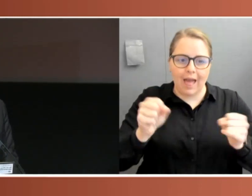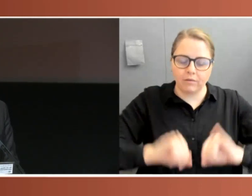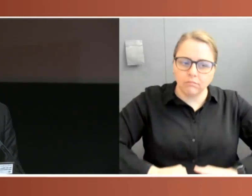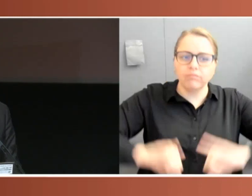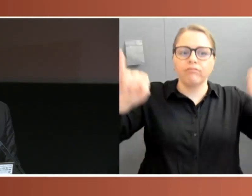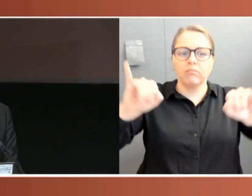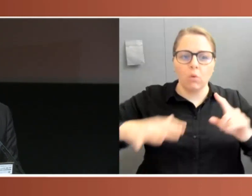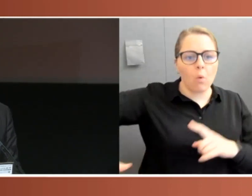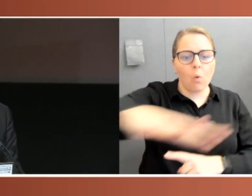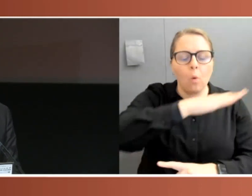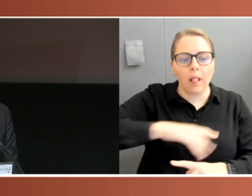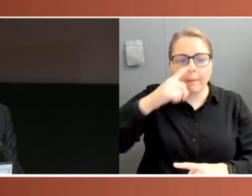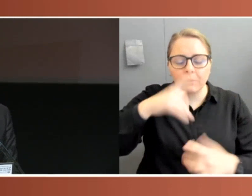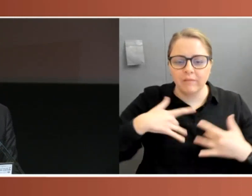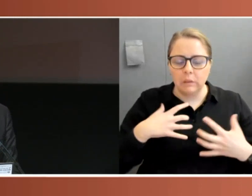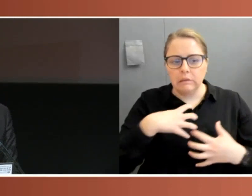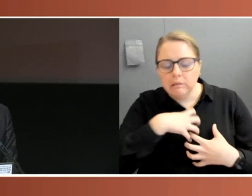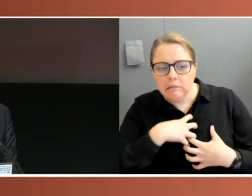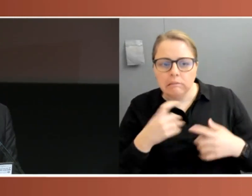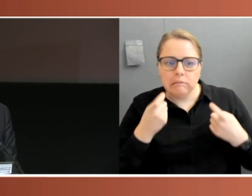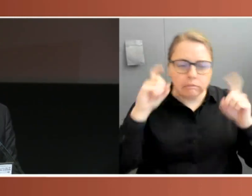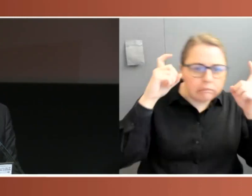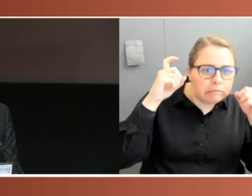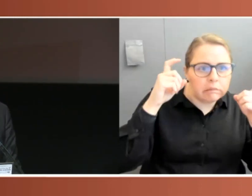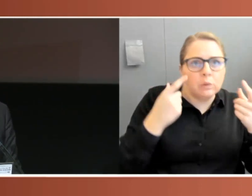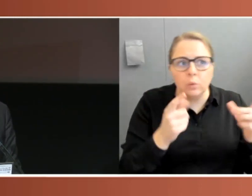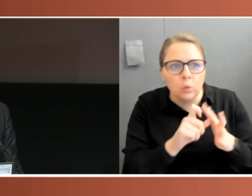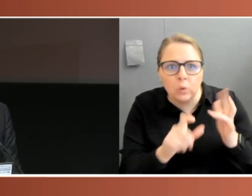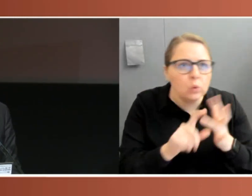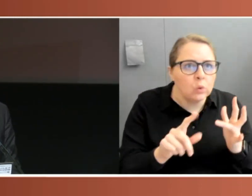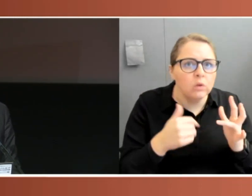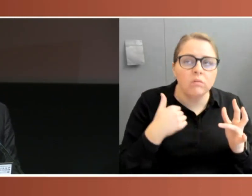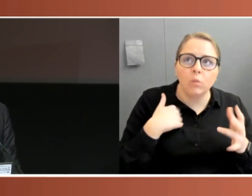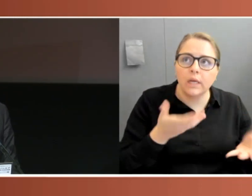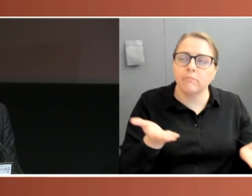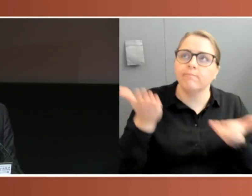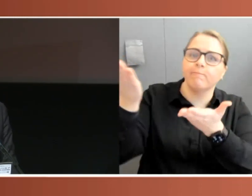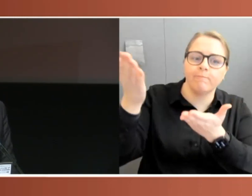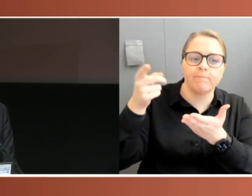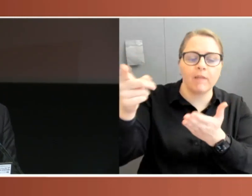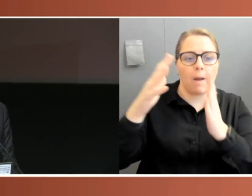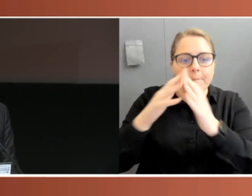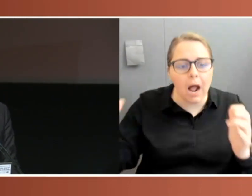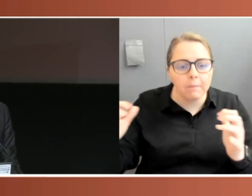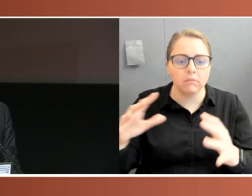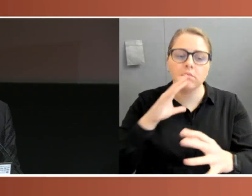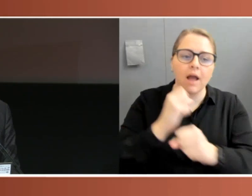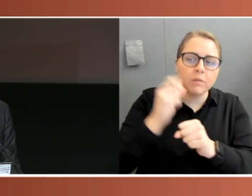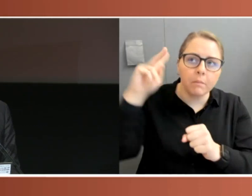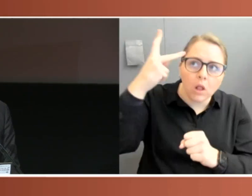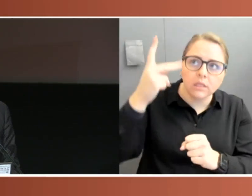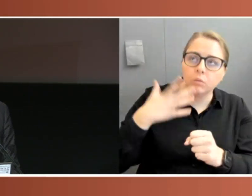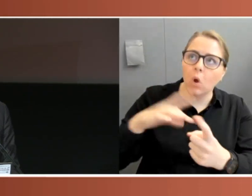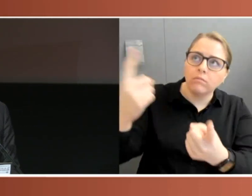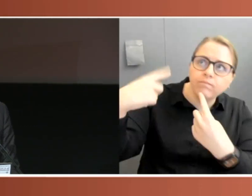it's at those times that we often turn to our political leaders and our elected representatives, with a sense of hope, with a sense